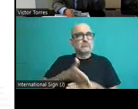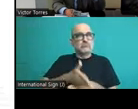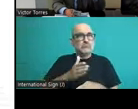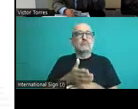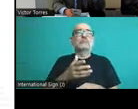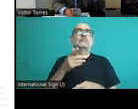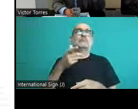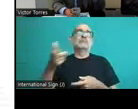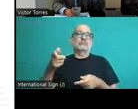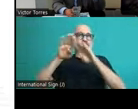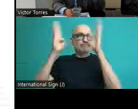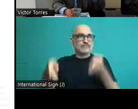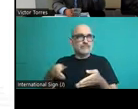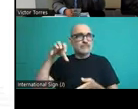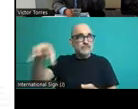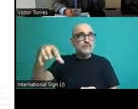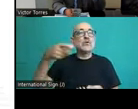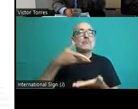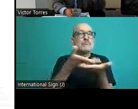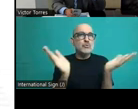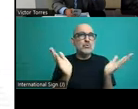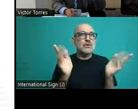sort of,